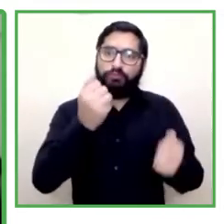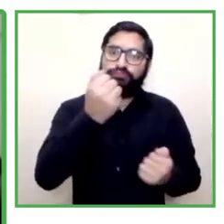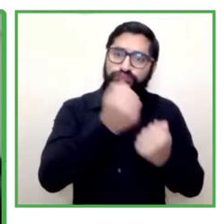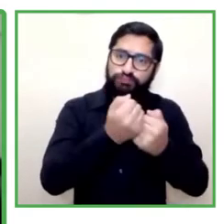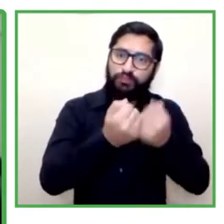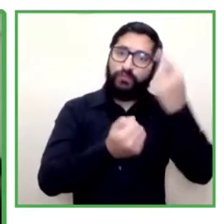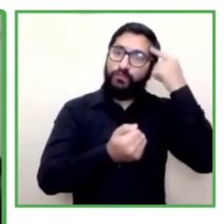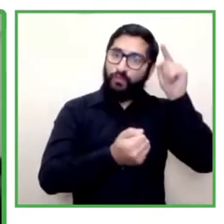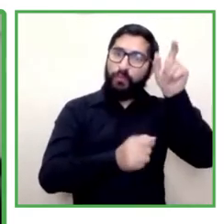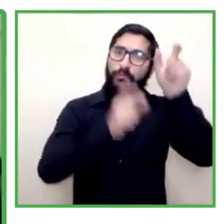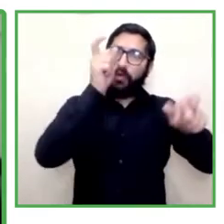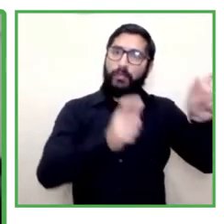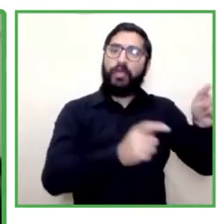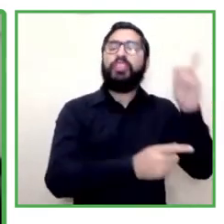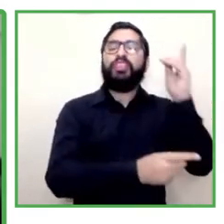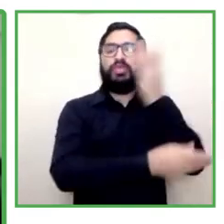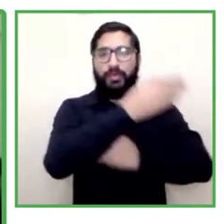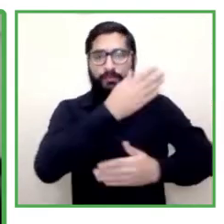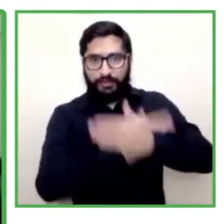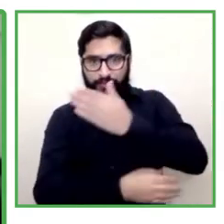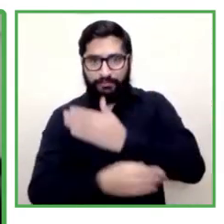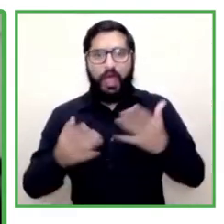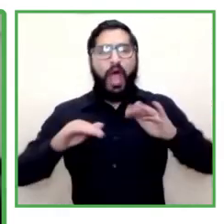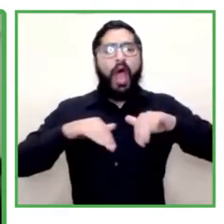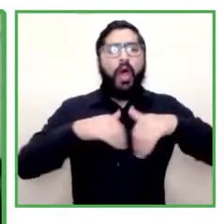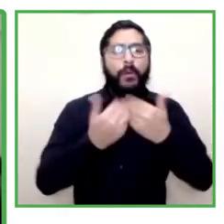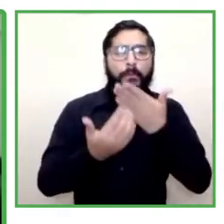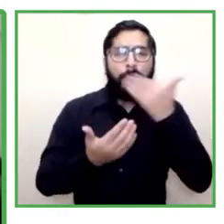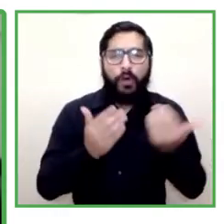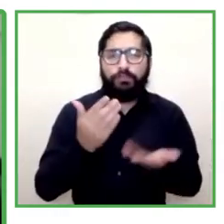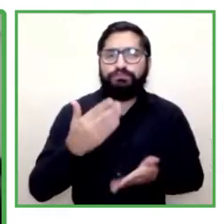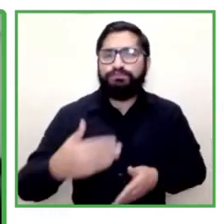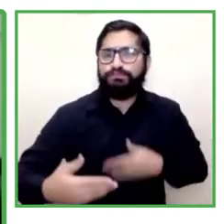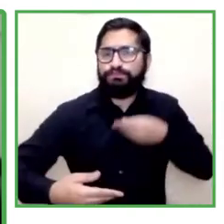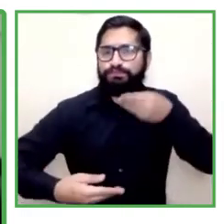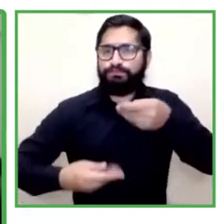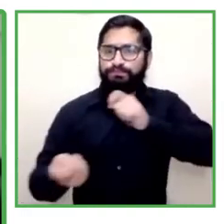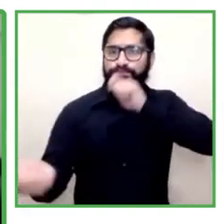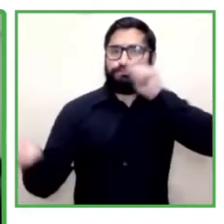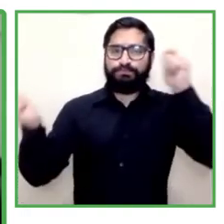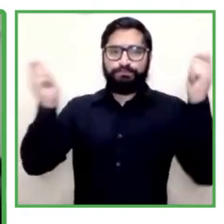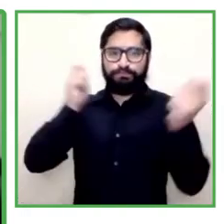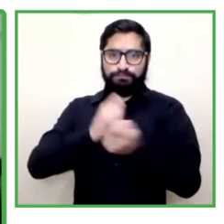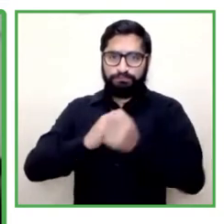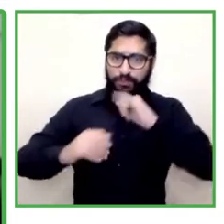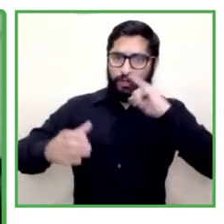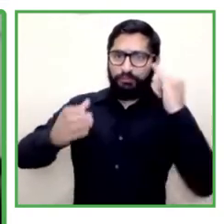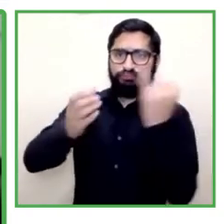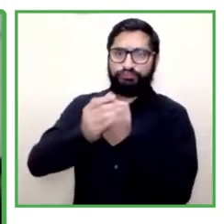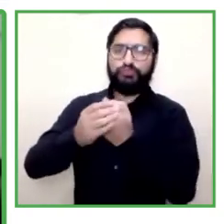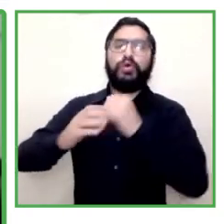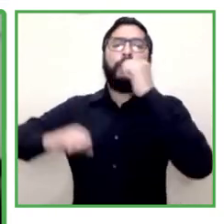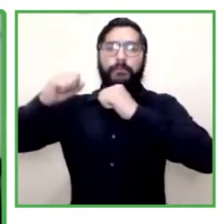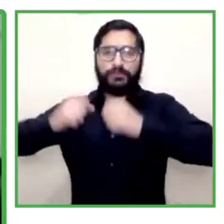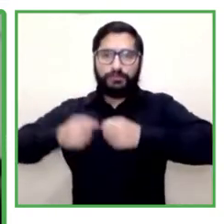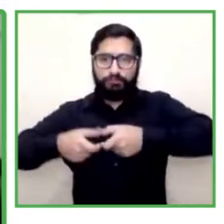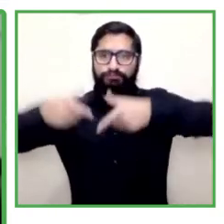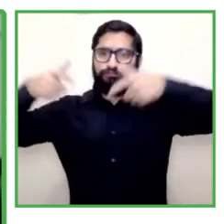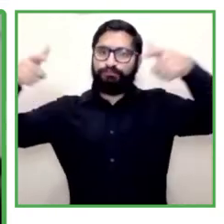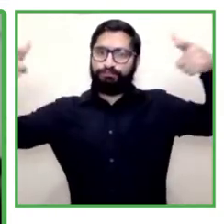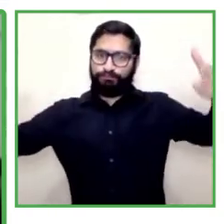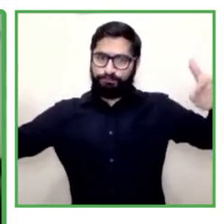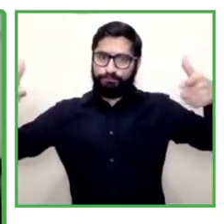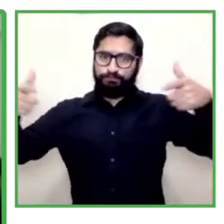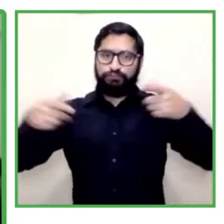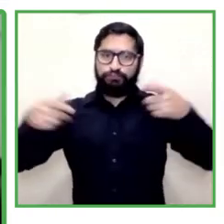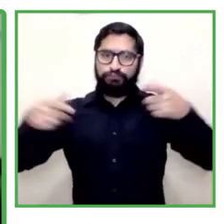can access employment and how they contribute to social and business success and